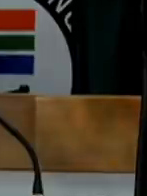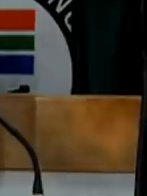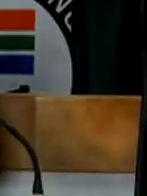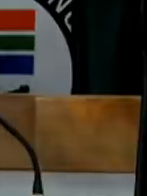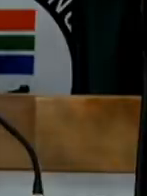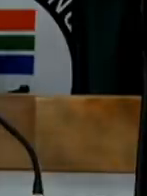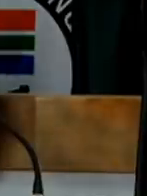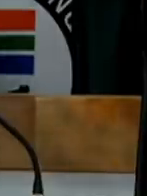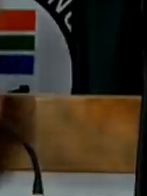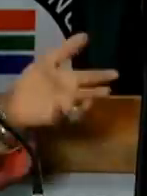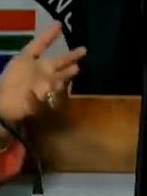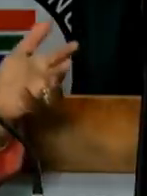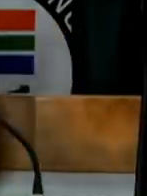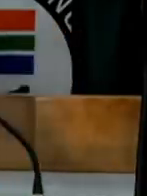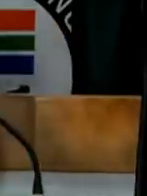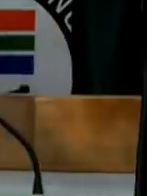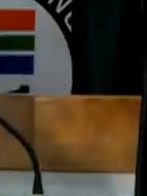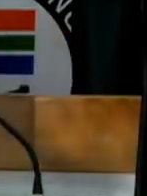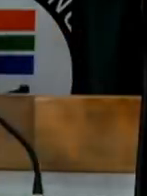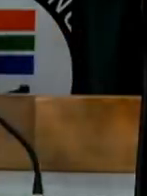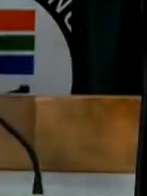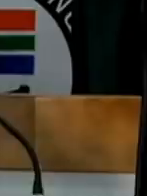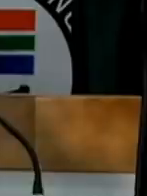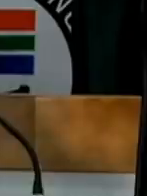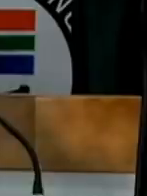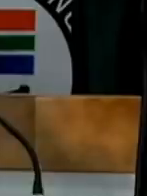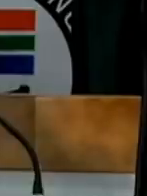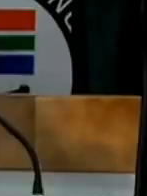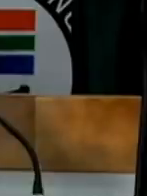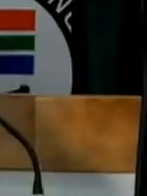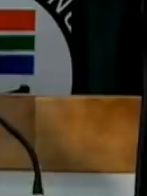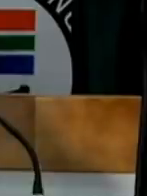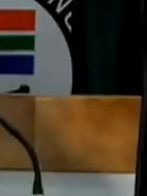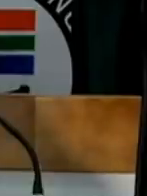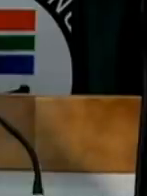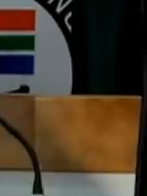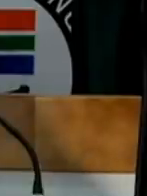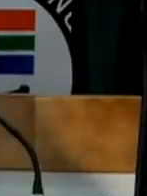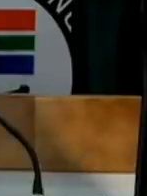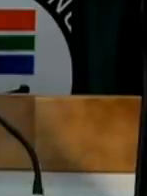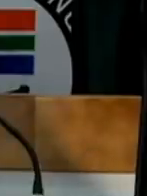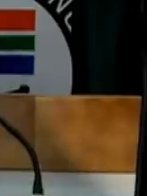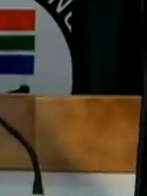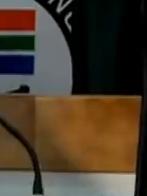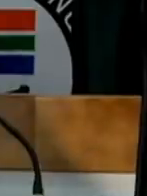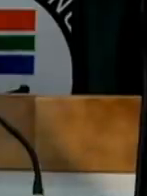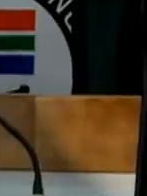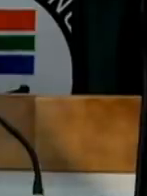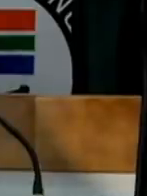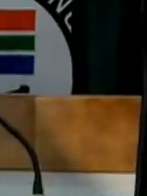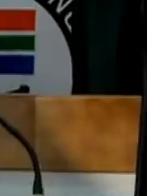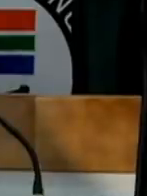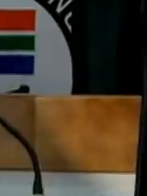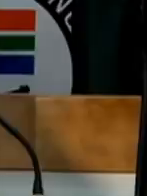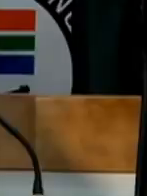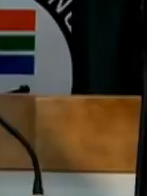and make sure that when they donate these things we are there and they have served and they've done those things they've even given an opportunity